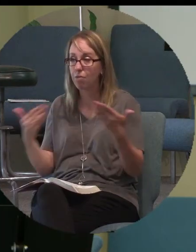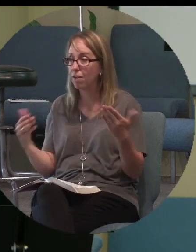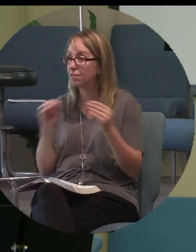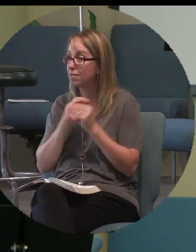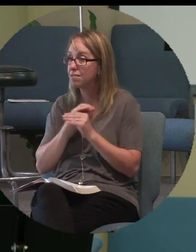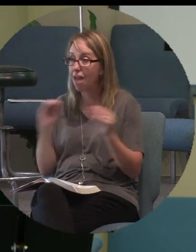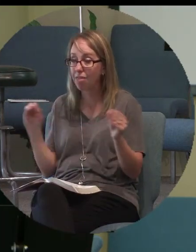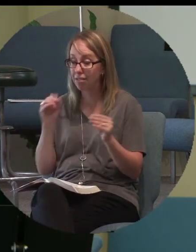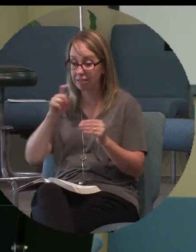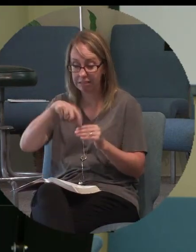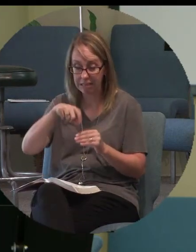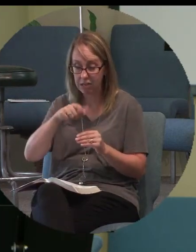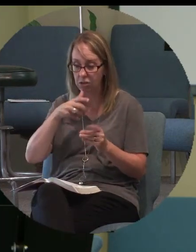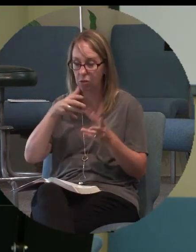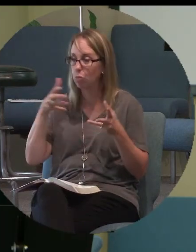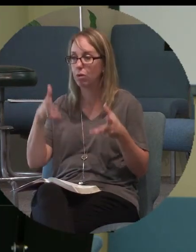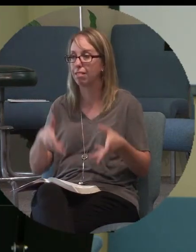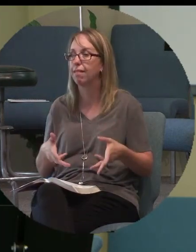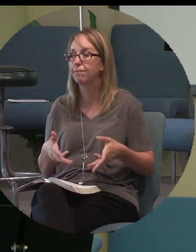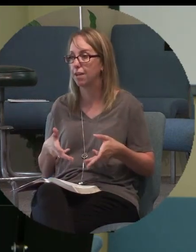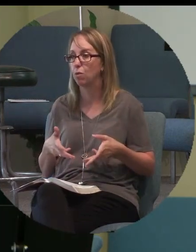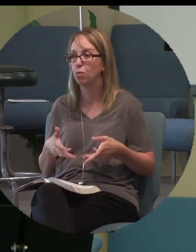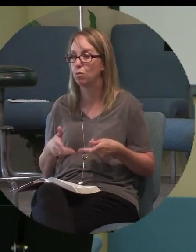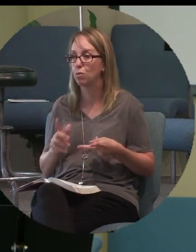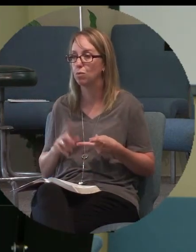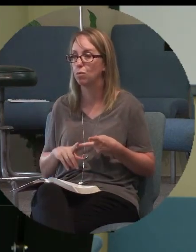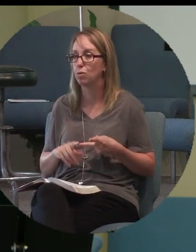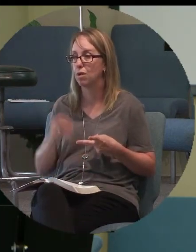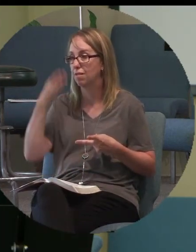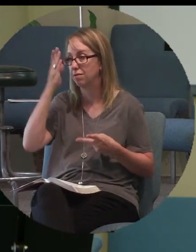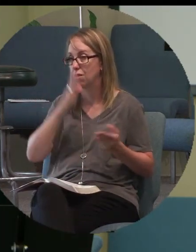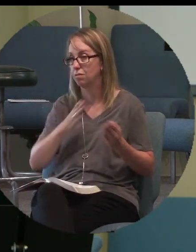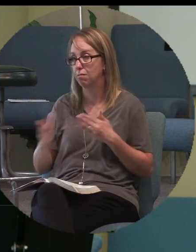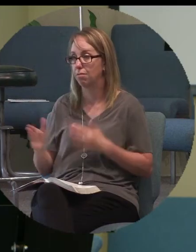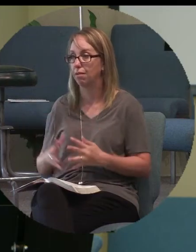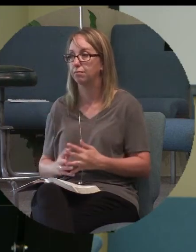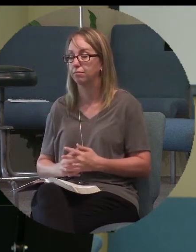that was needy was left out of God's plan. man.